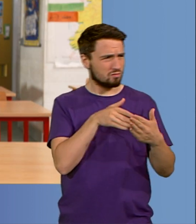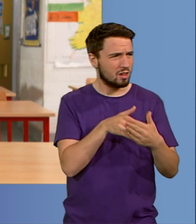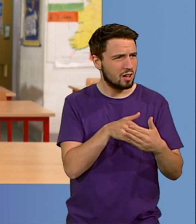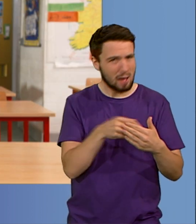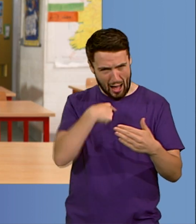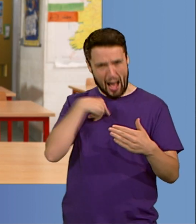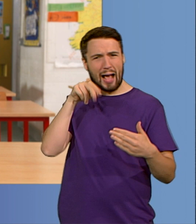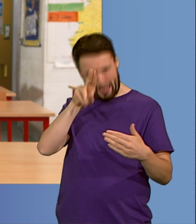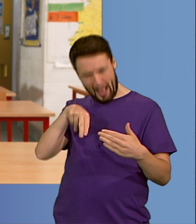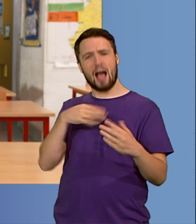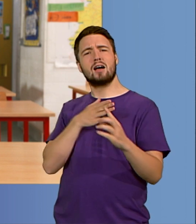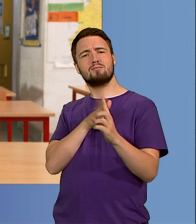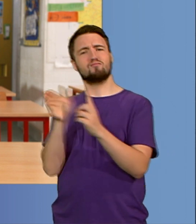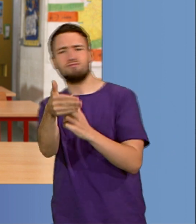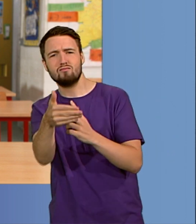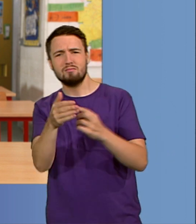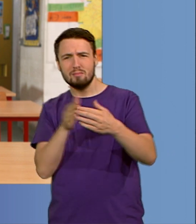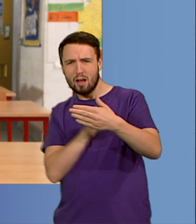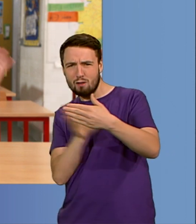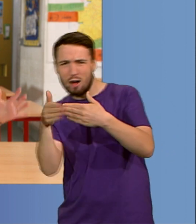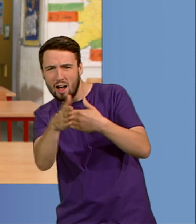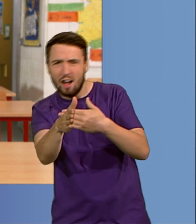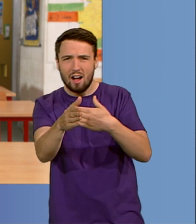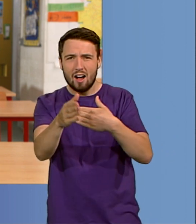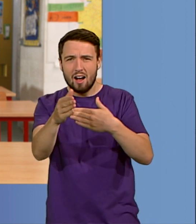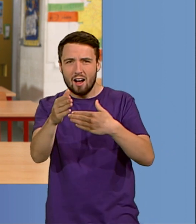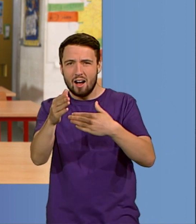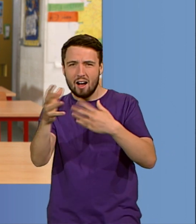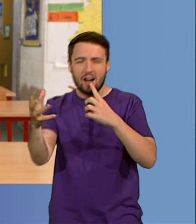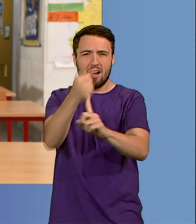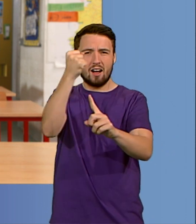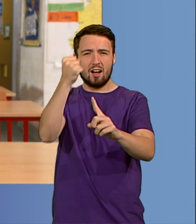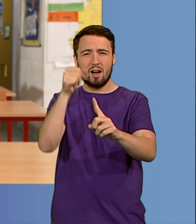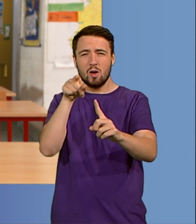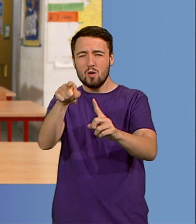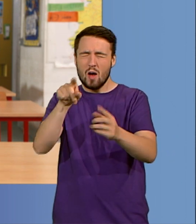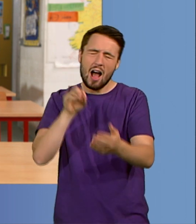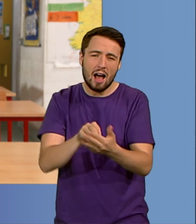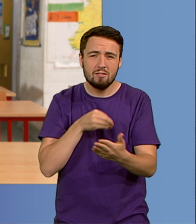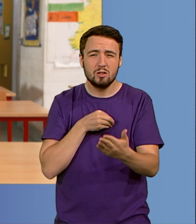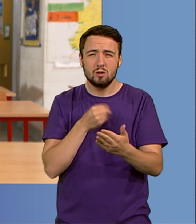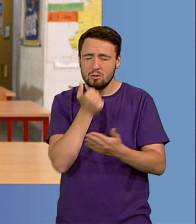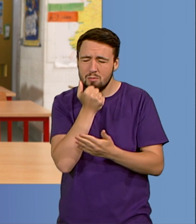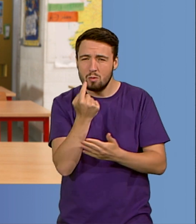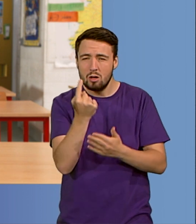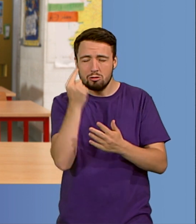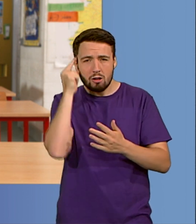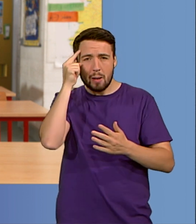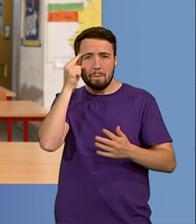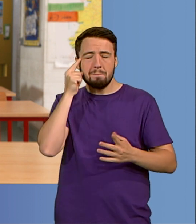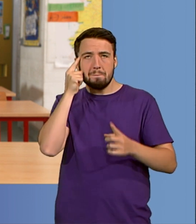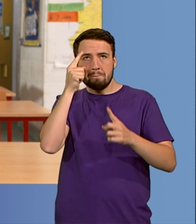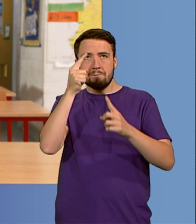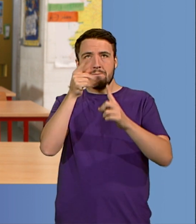dream enormously big. If you could do anything, what would it be?